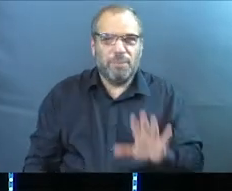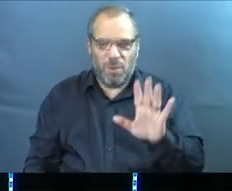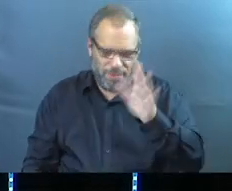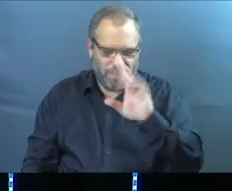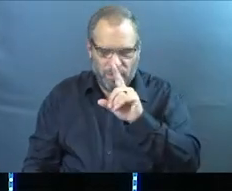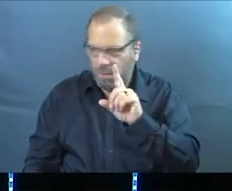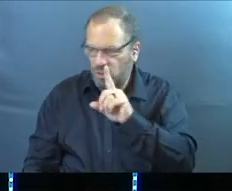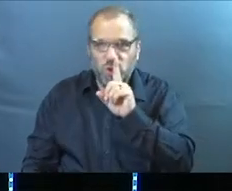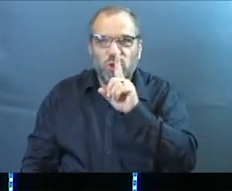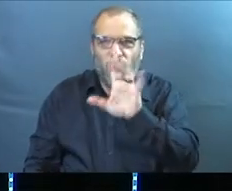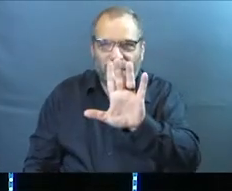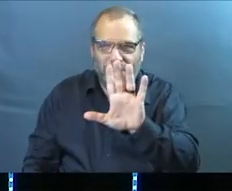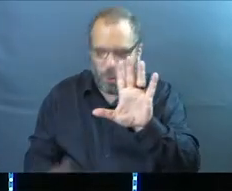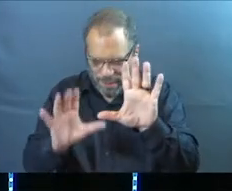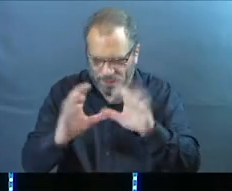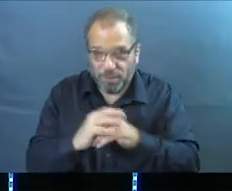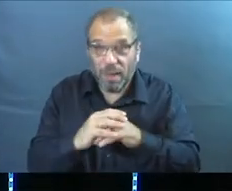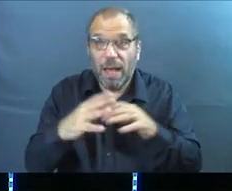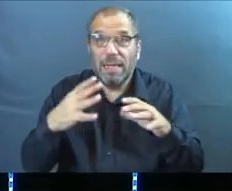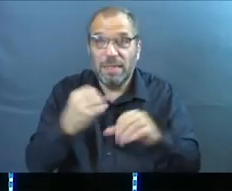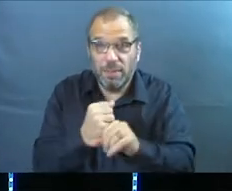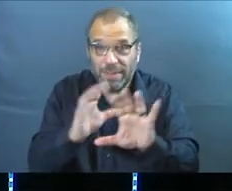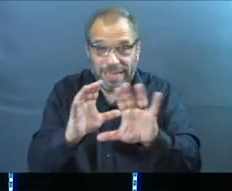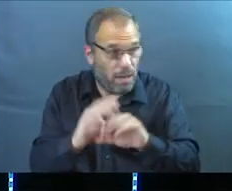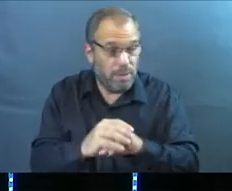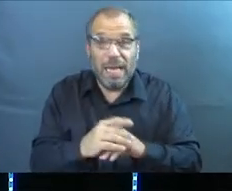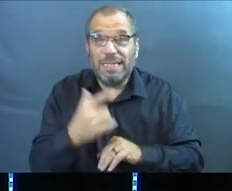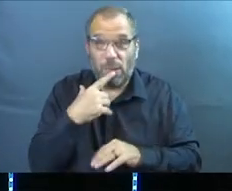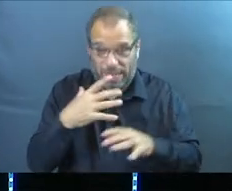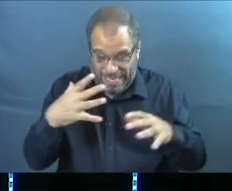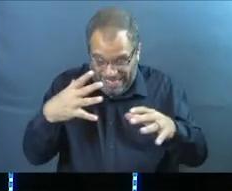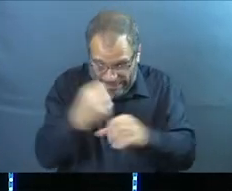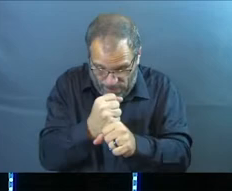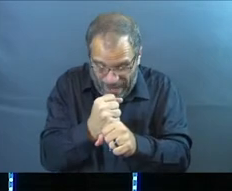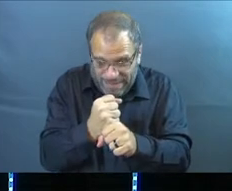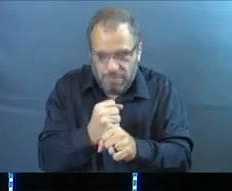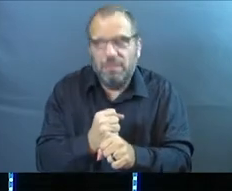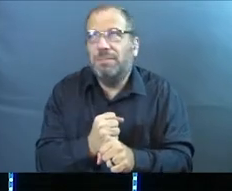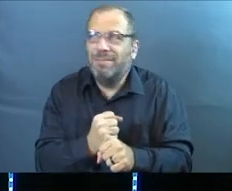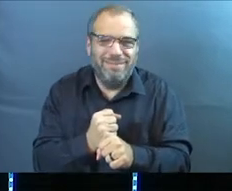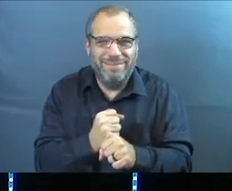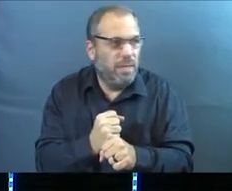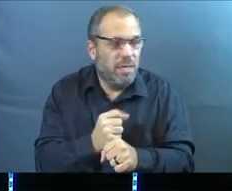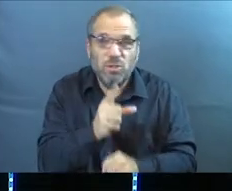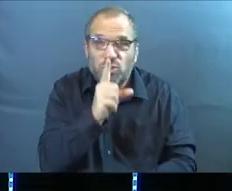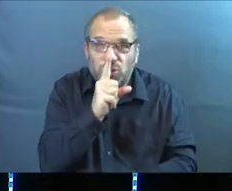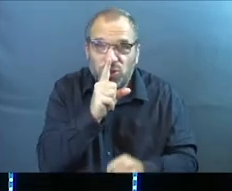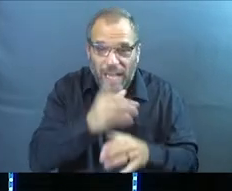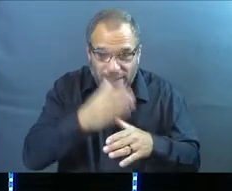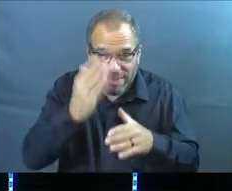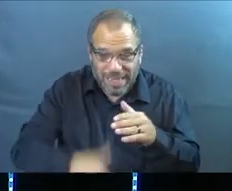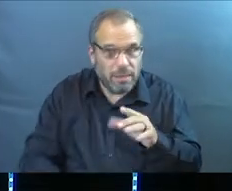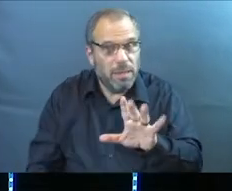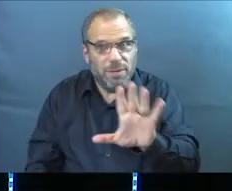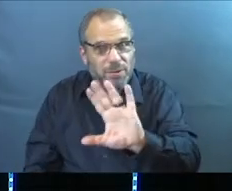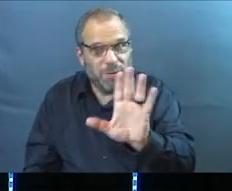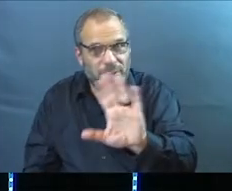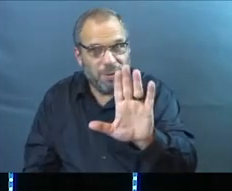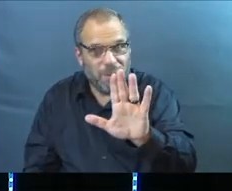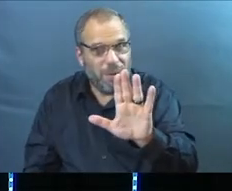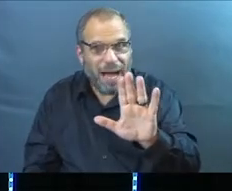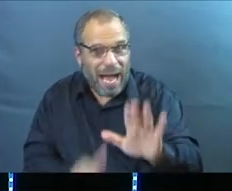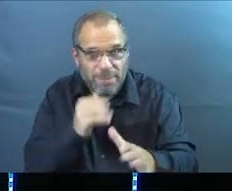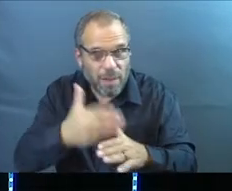Okay, let's summarize a few things. And when I say I'm going to summarize a few things, I'm not hinting to you that I'm anywhere near the end